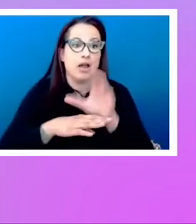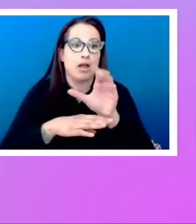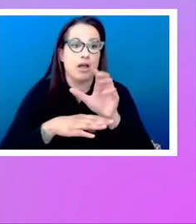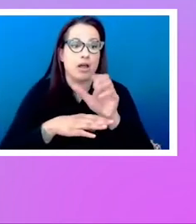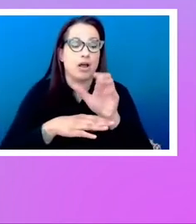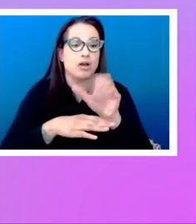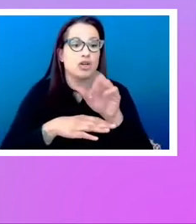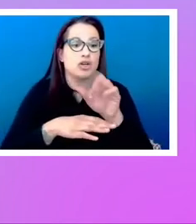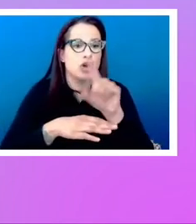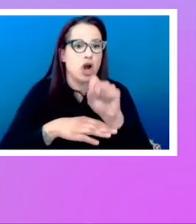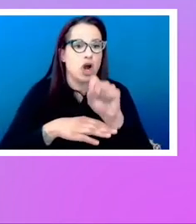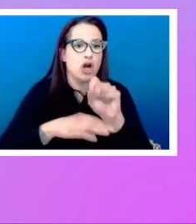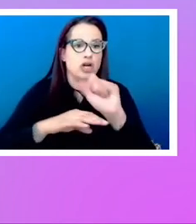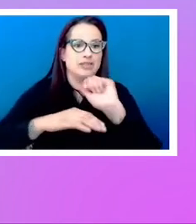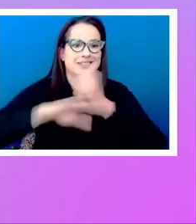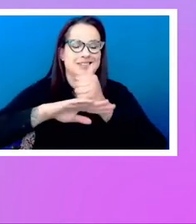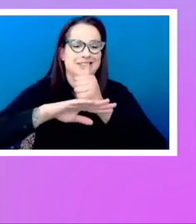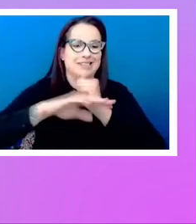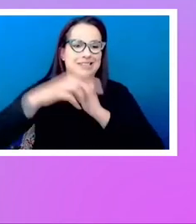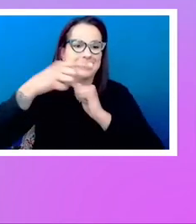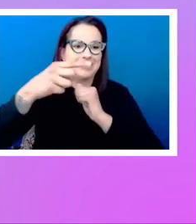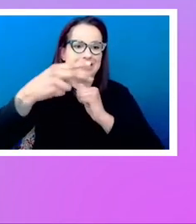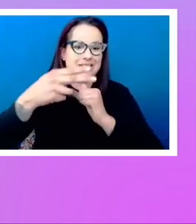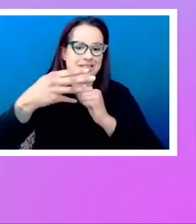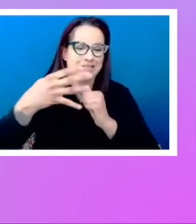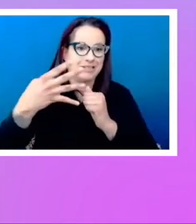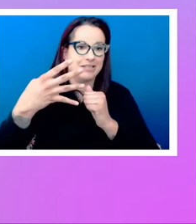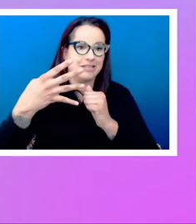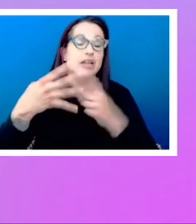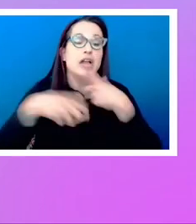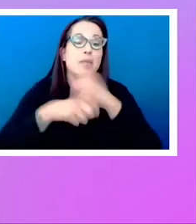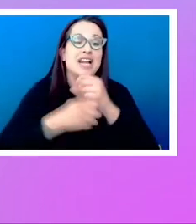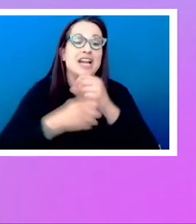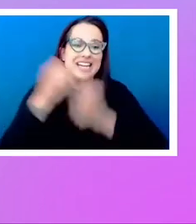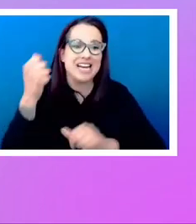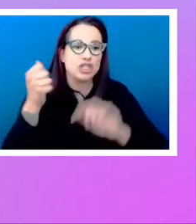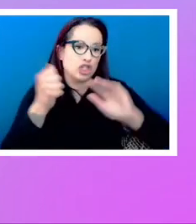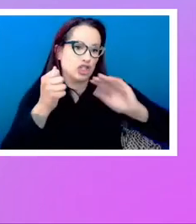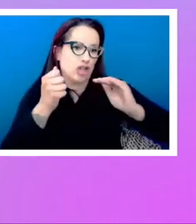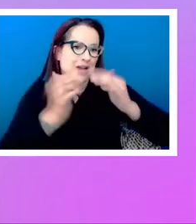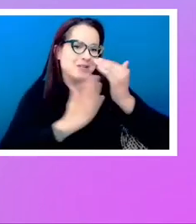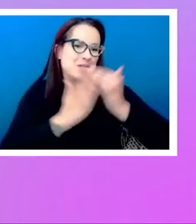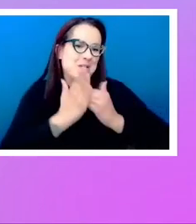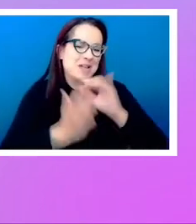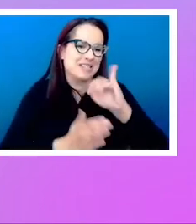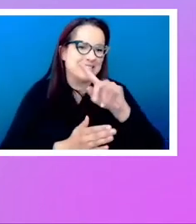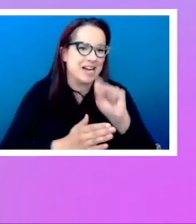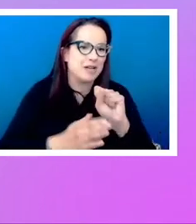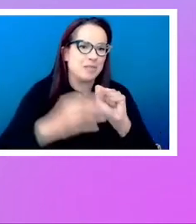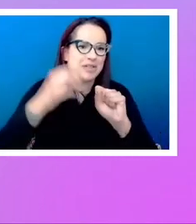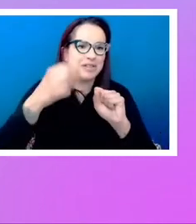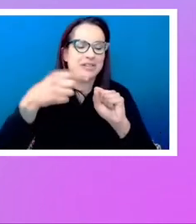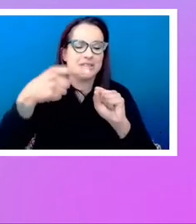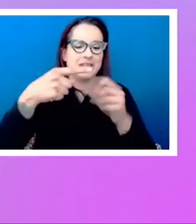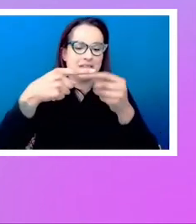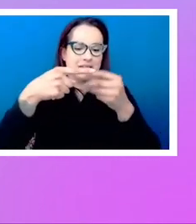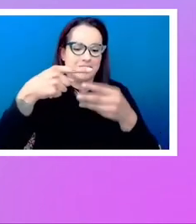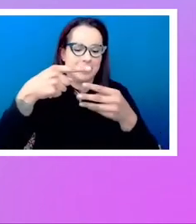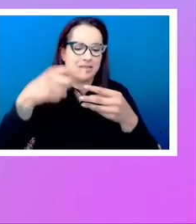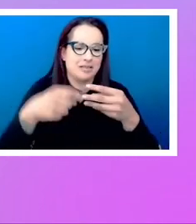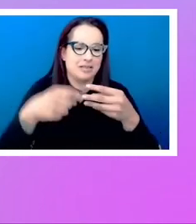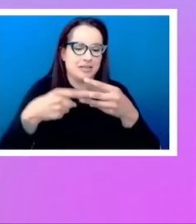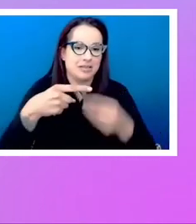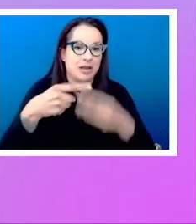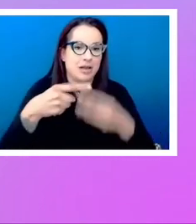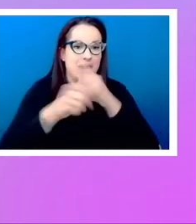and I've made each child. each list item in this case, I've also made that a grid and I've given it